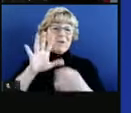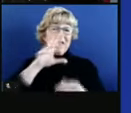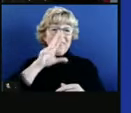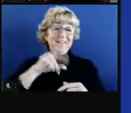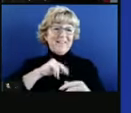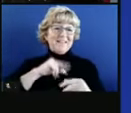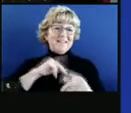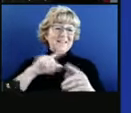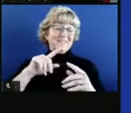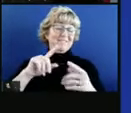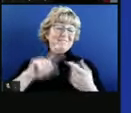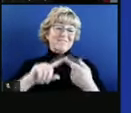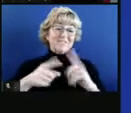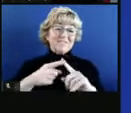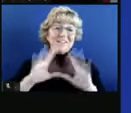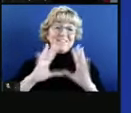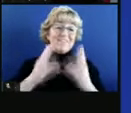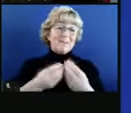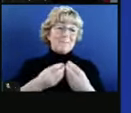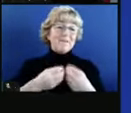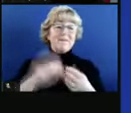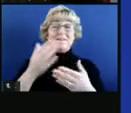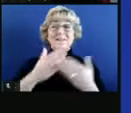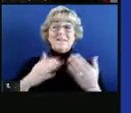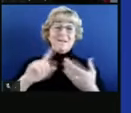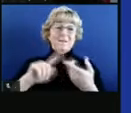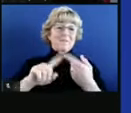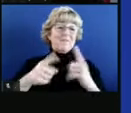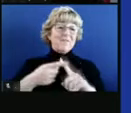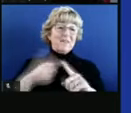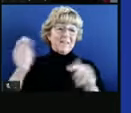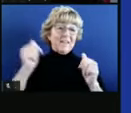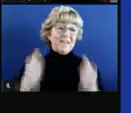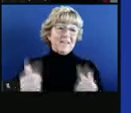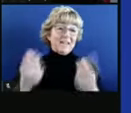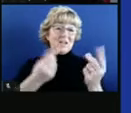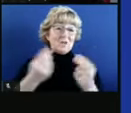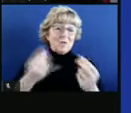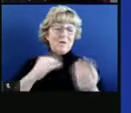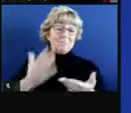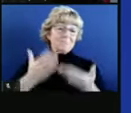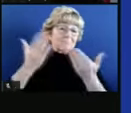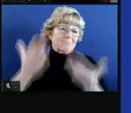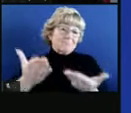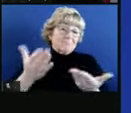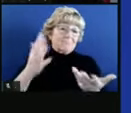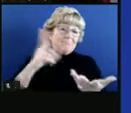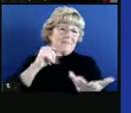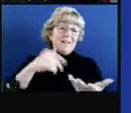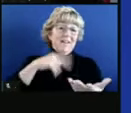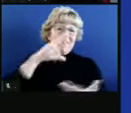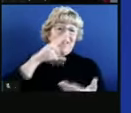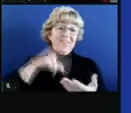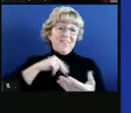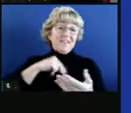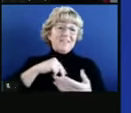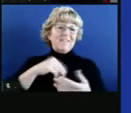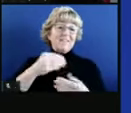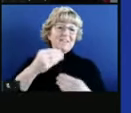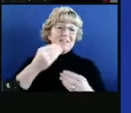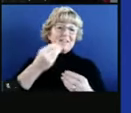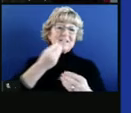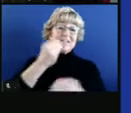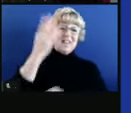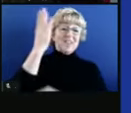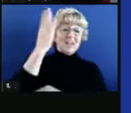plans. I know that some friends have asked me what they could do, and I've suggested, hey, have Thanksgiving lunch instead